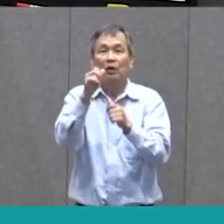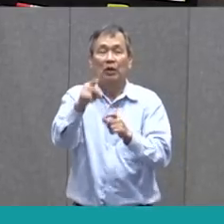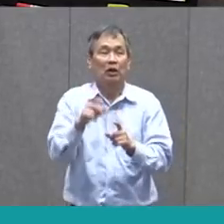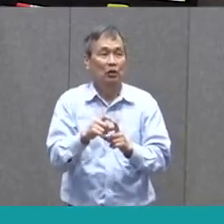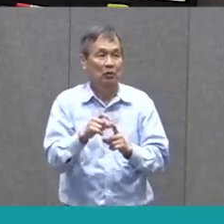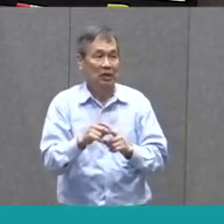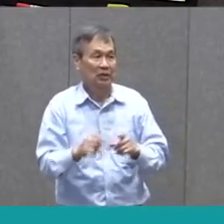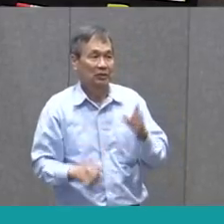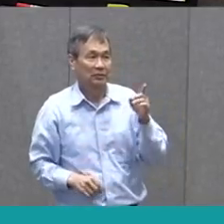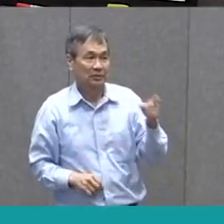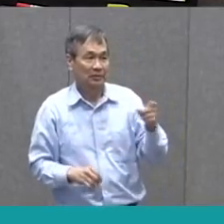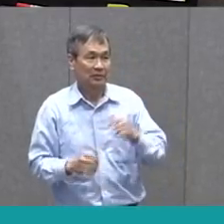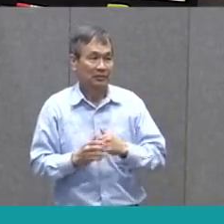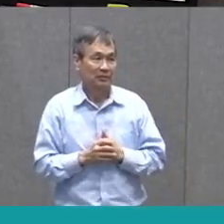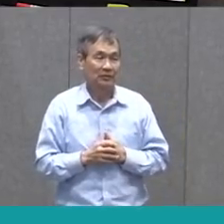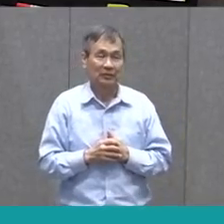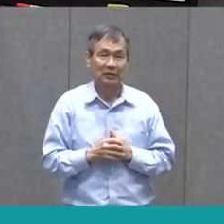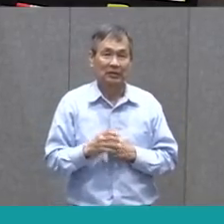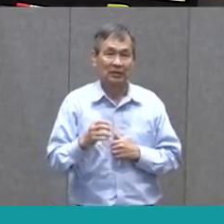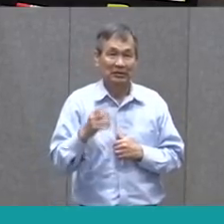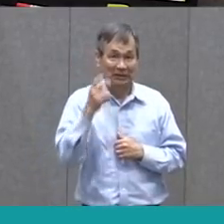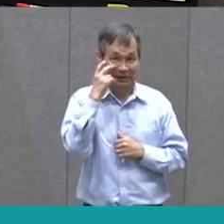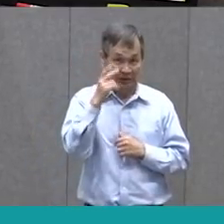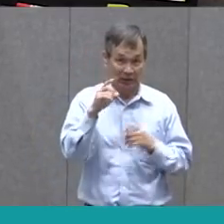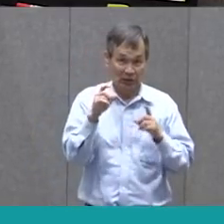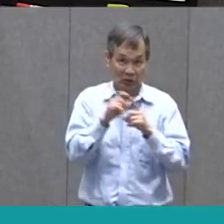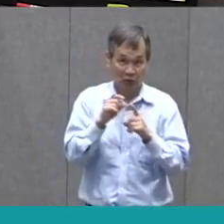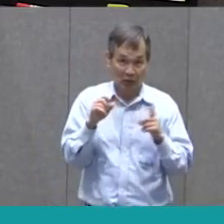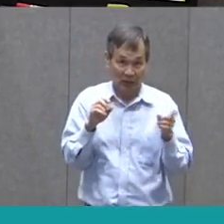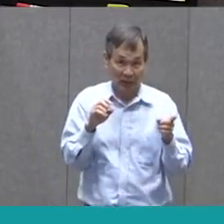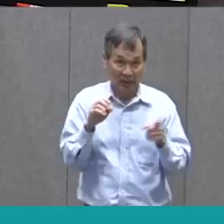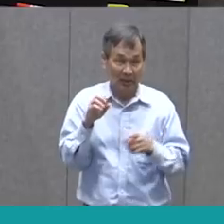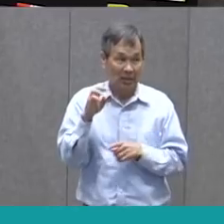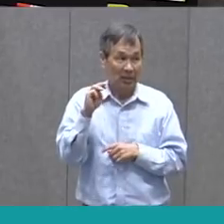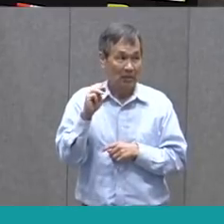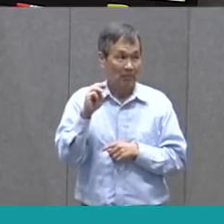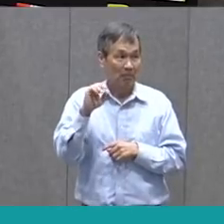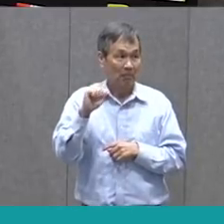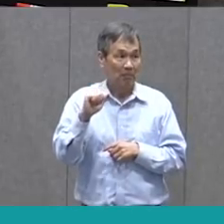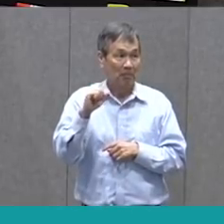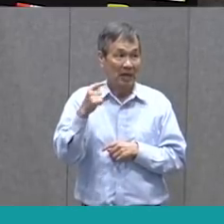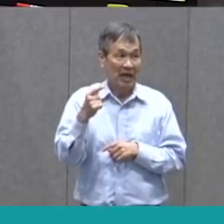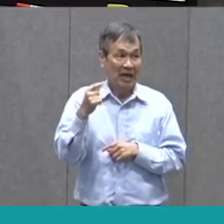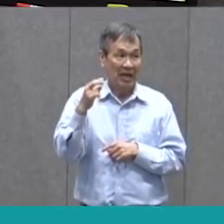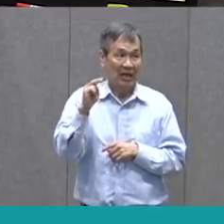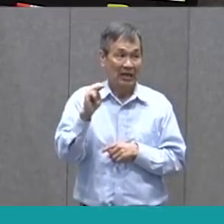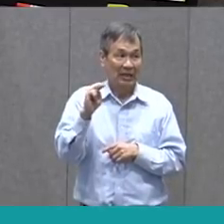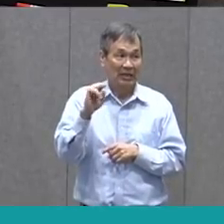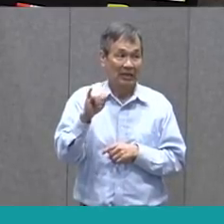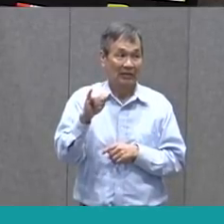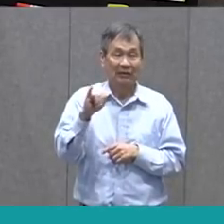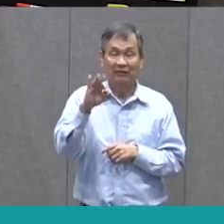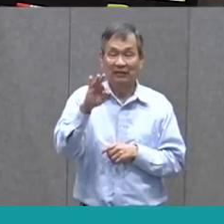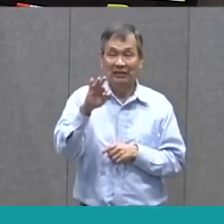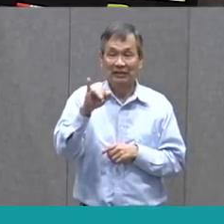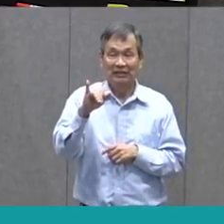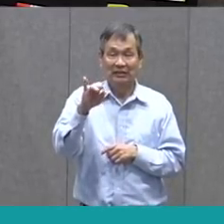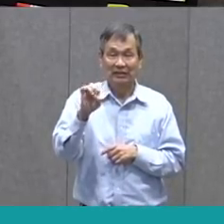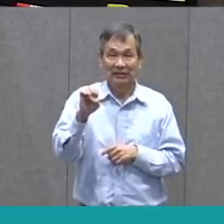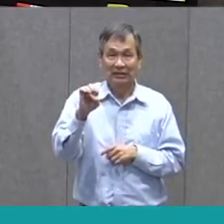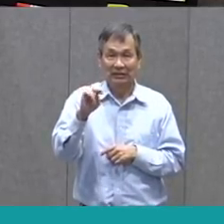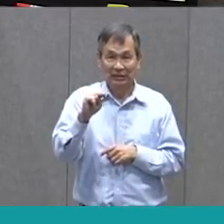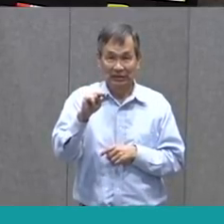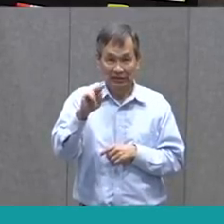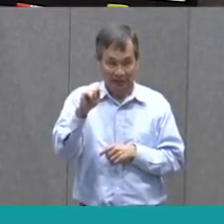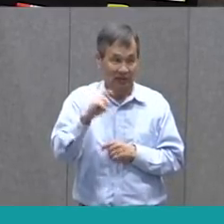word, written right up here, starts with M. And when we were looking at words on Monday, we